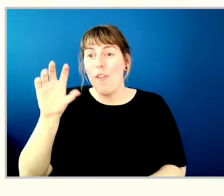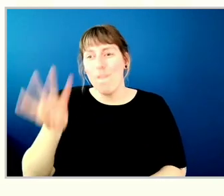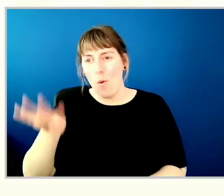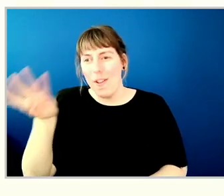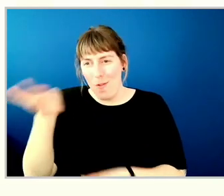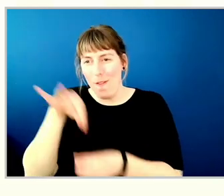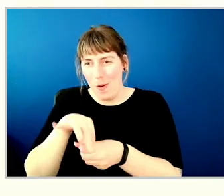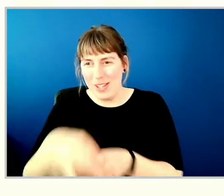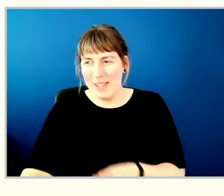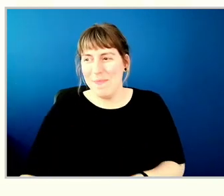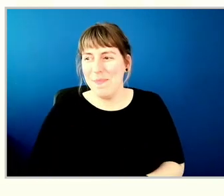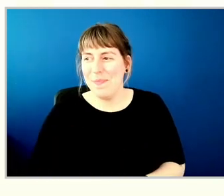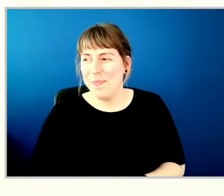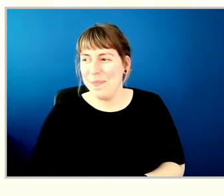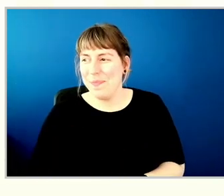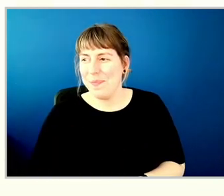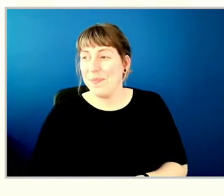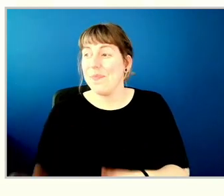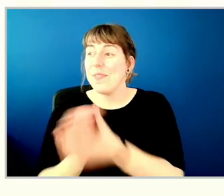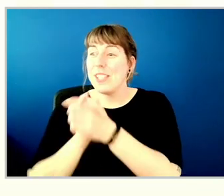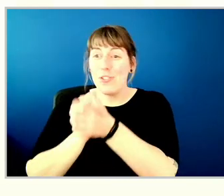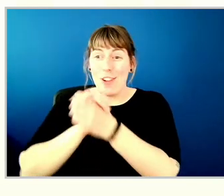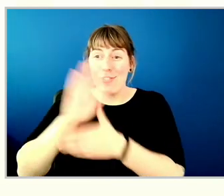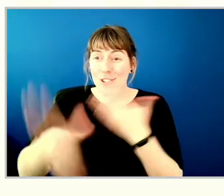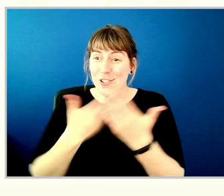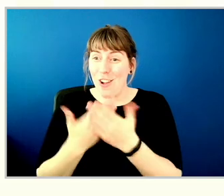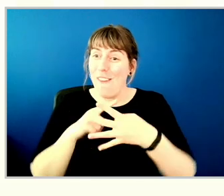votes. Congratulations to all of you.